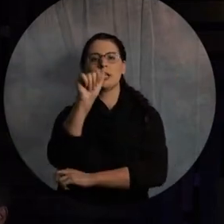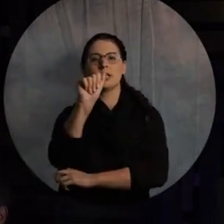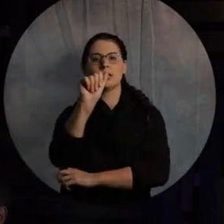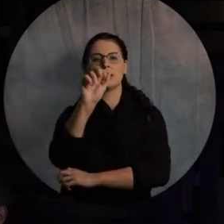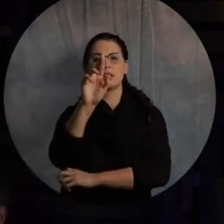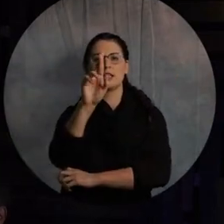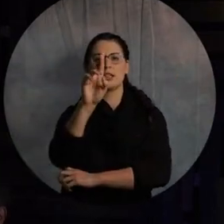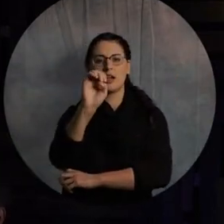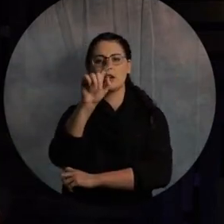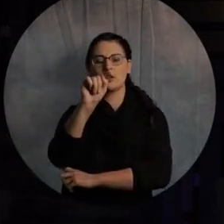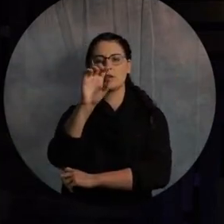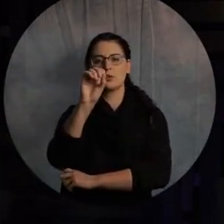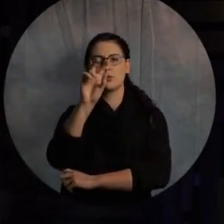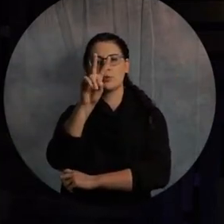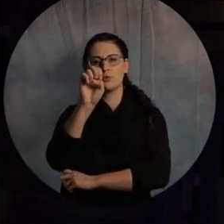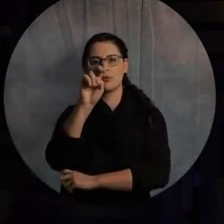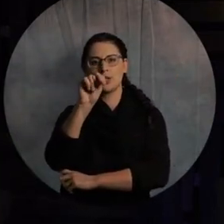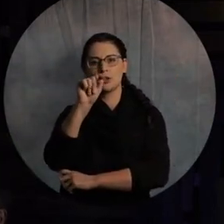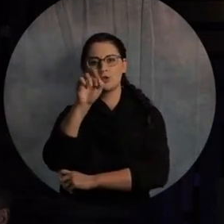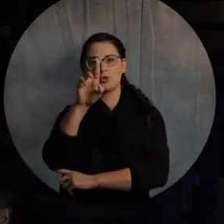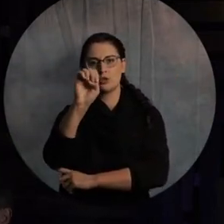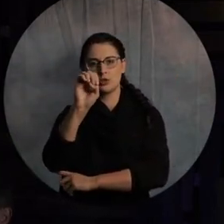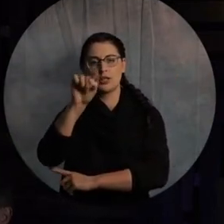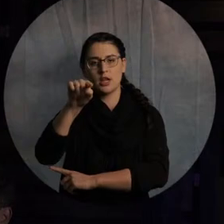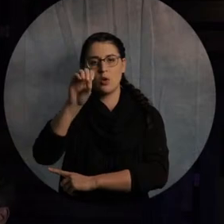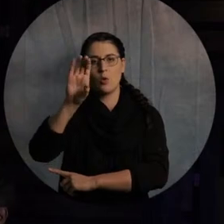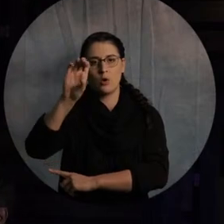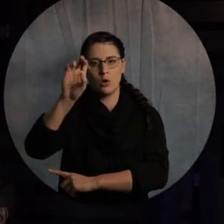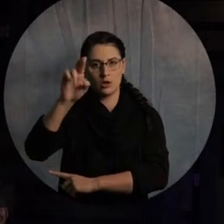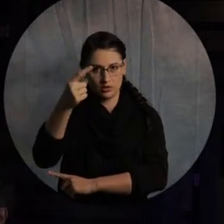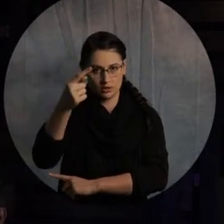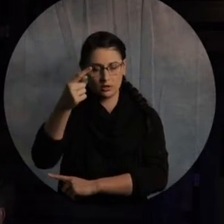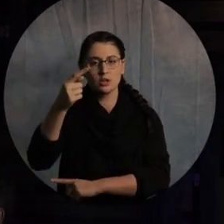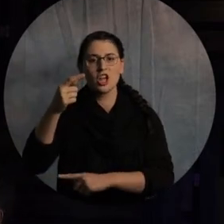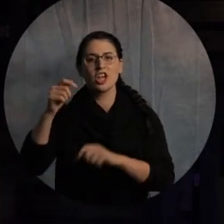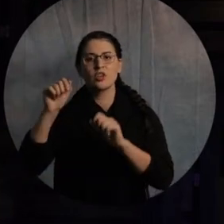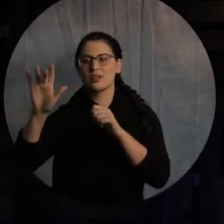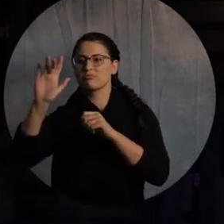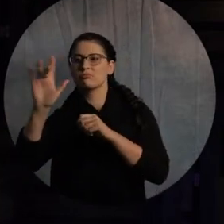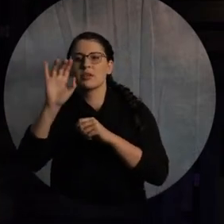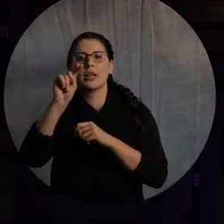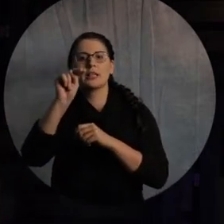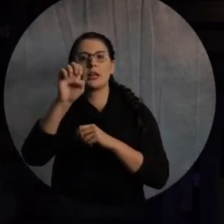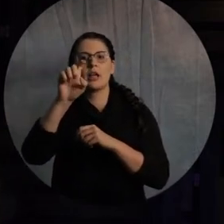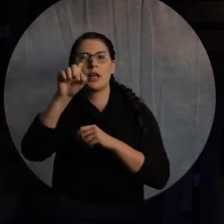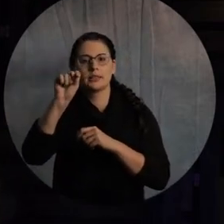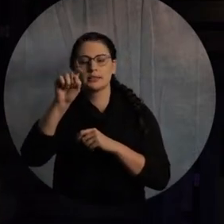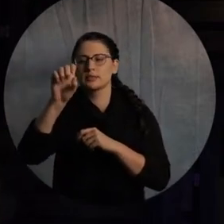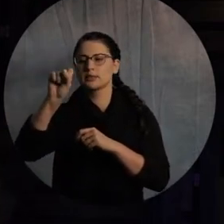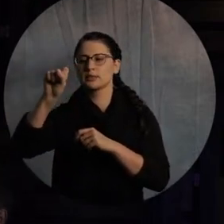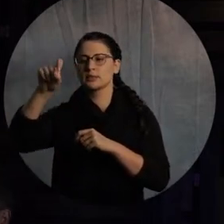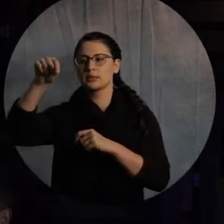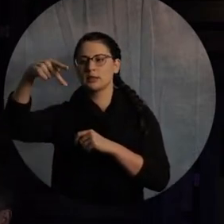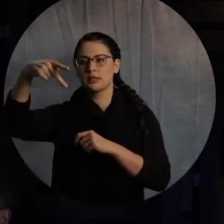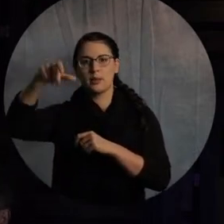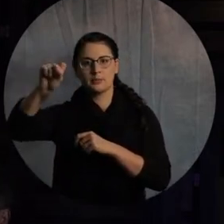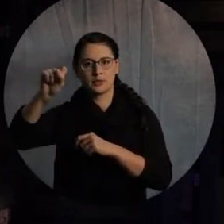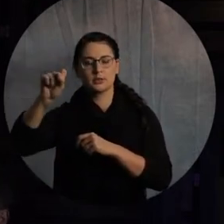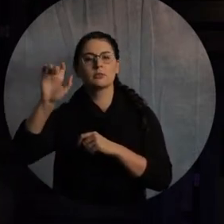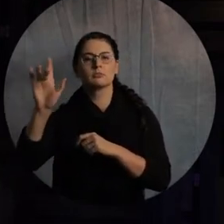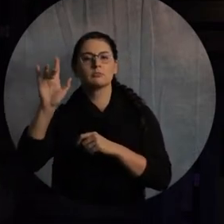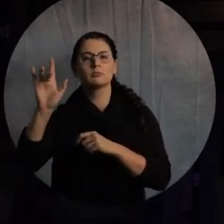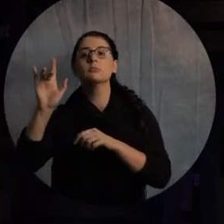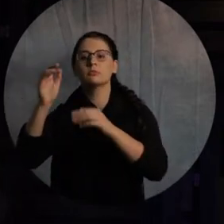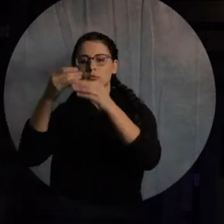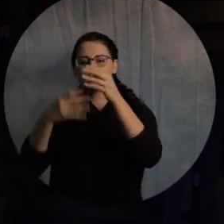on the next step button. And ask your question privately and connect with the pastor here. And they will